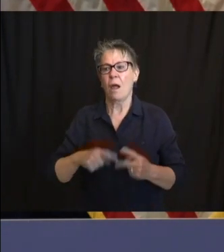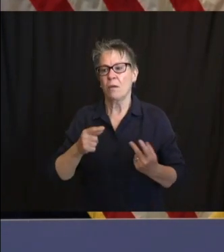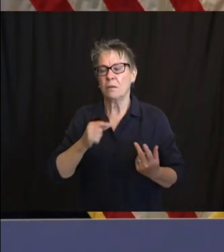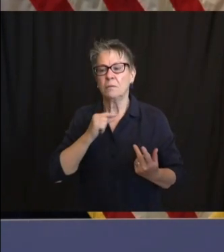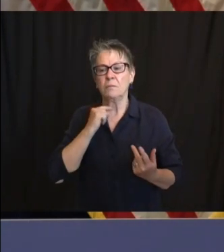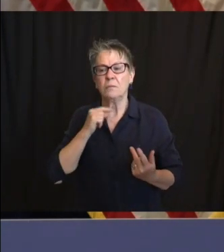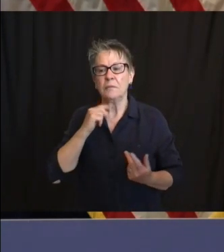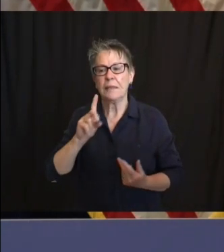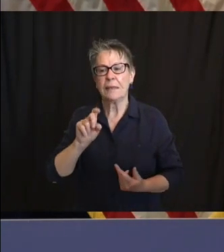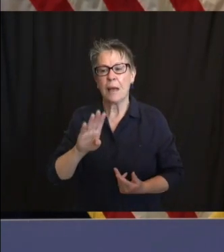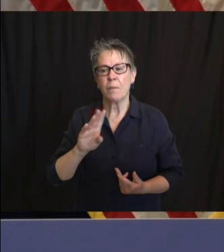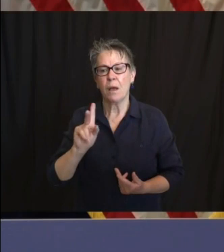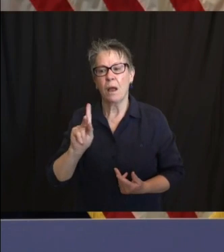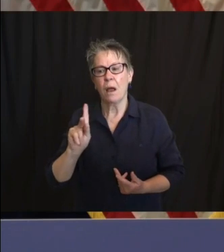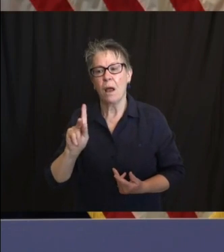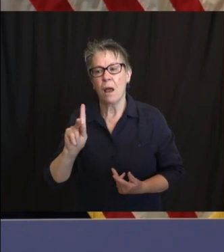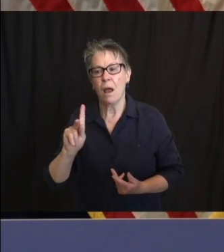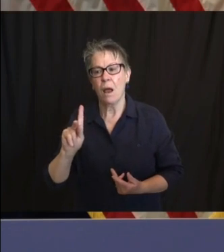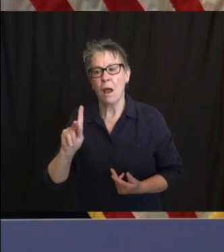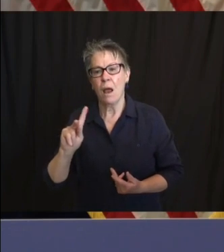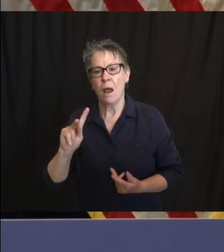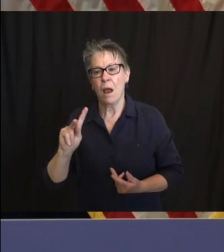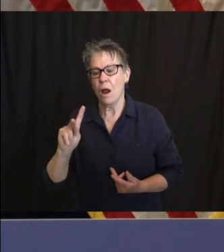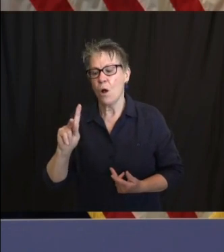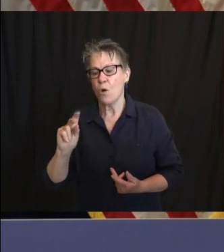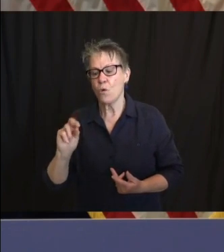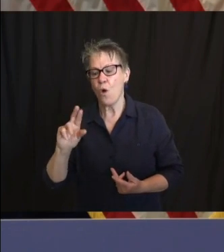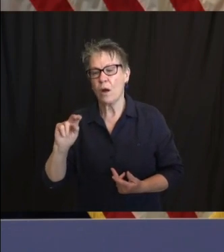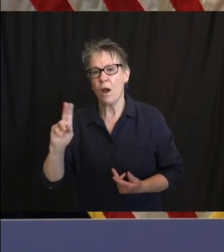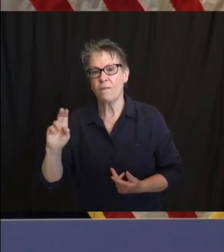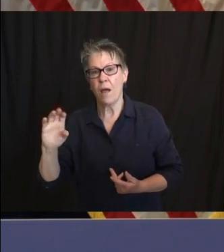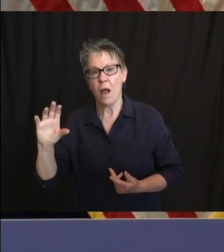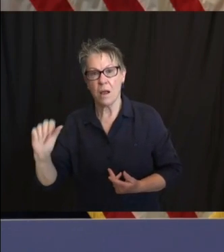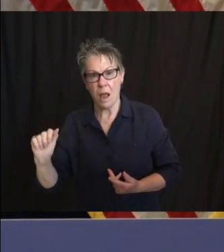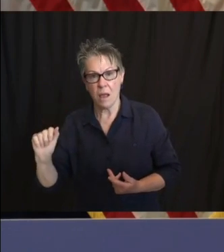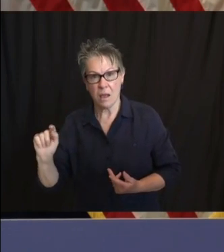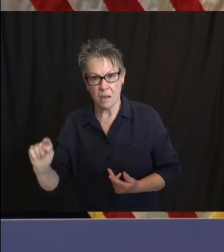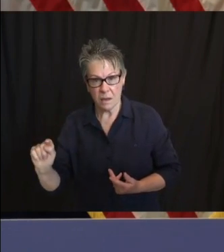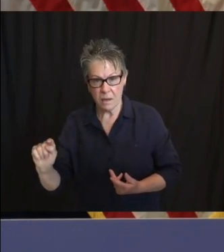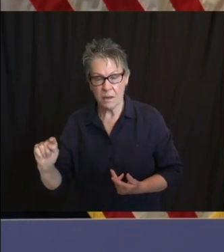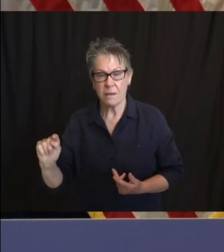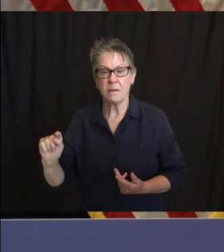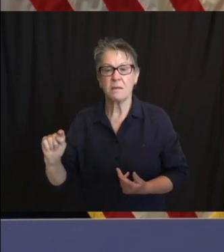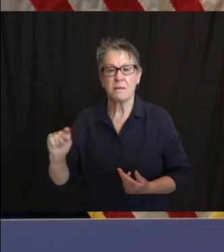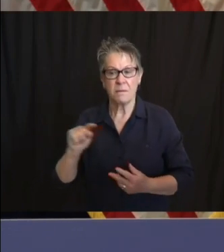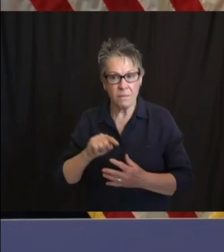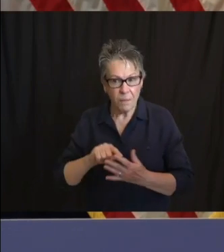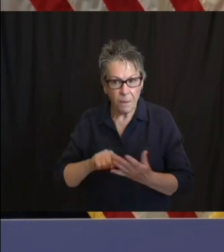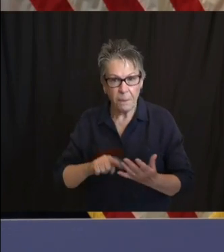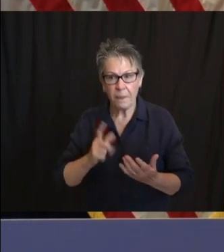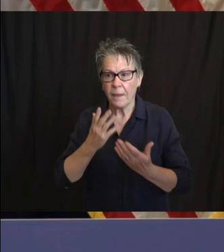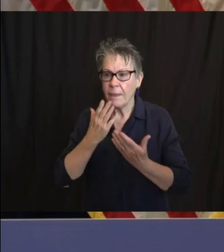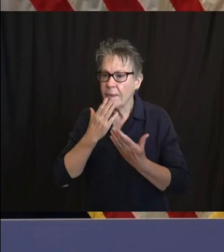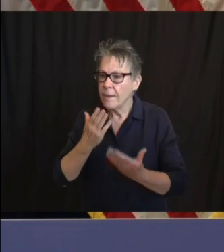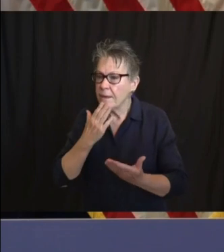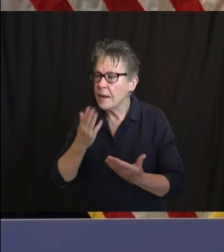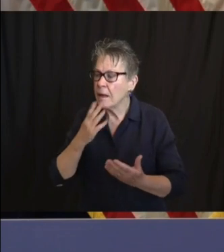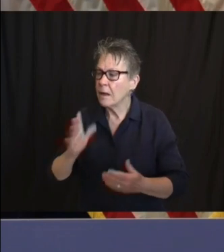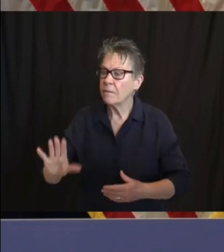I can't thank you all enough, the leadership on either side of me who shows up every day, and as we